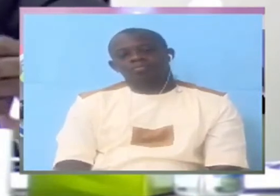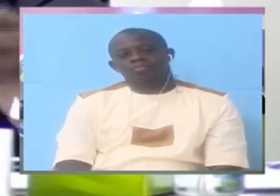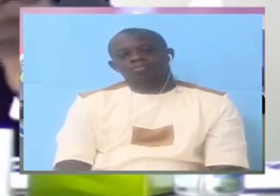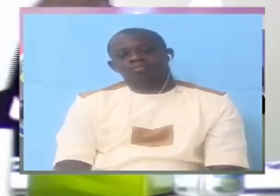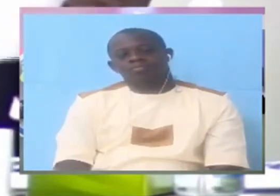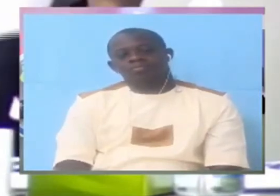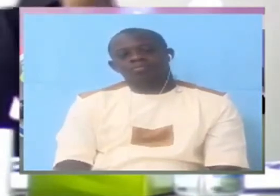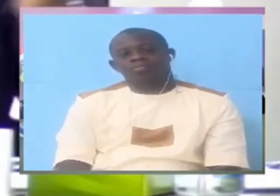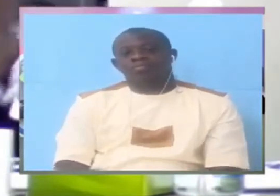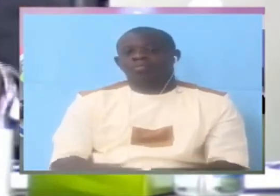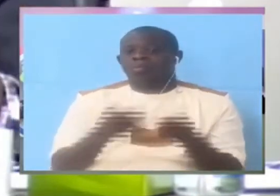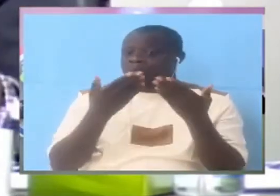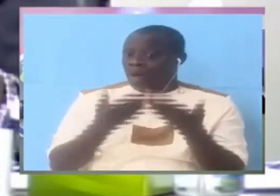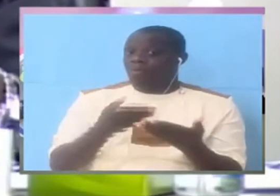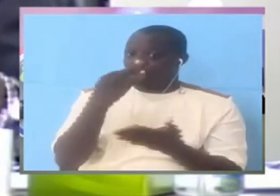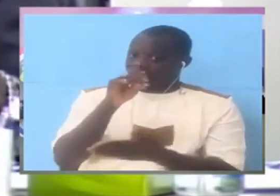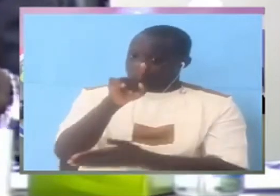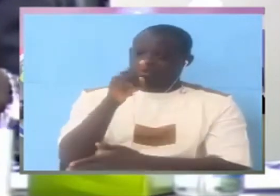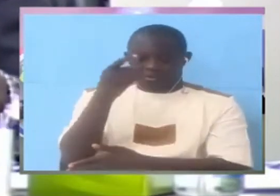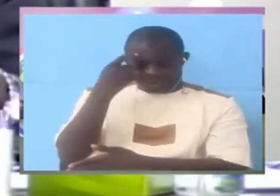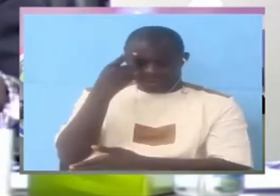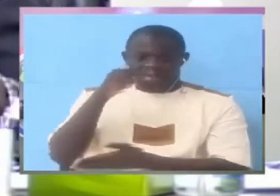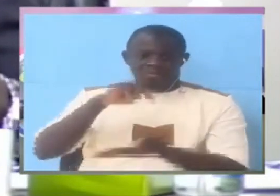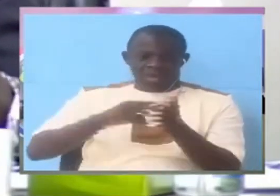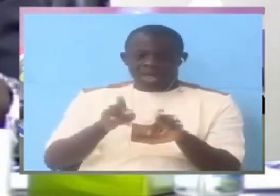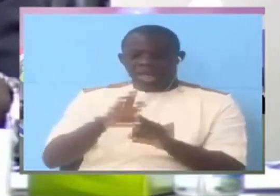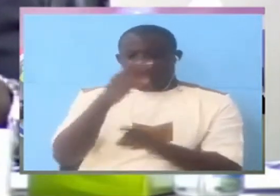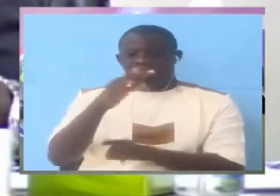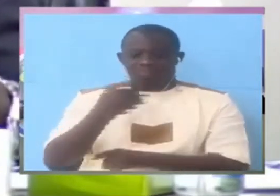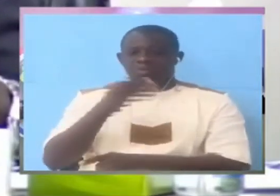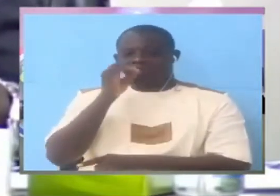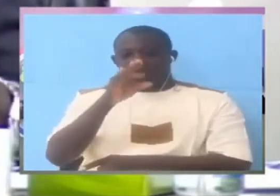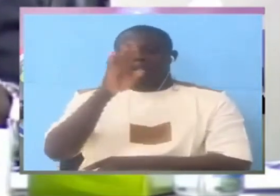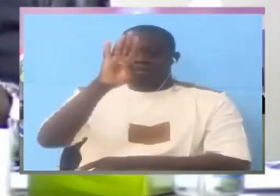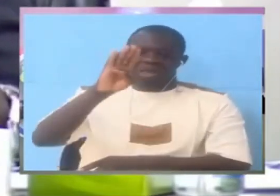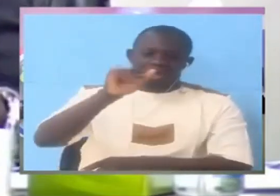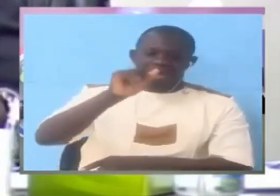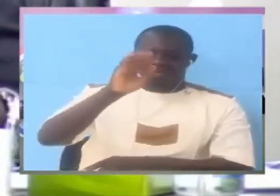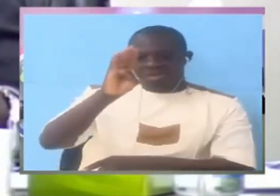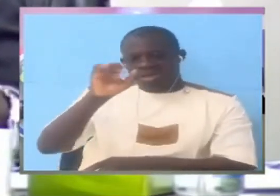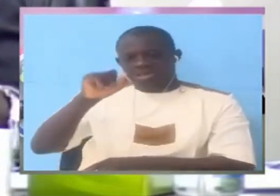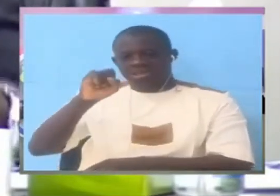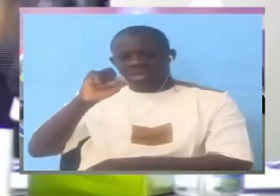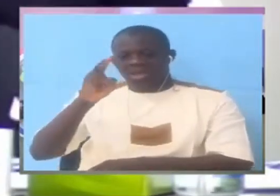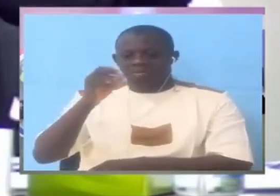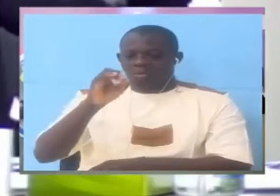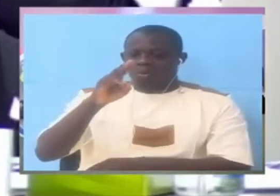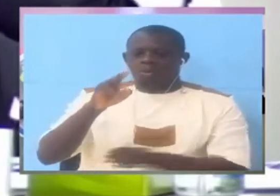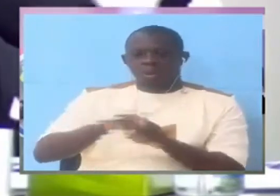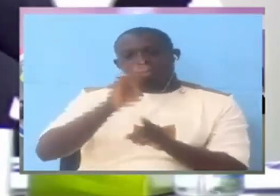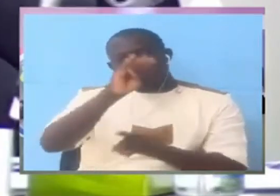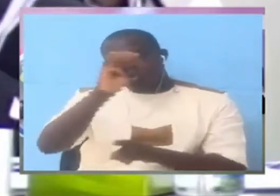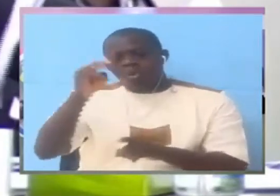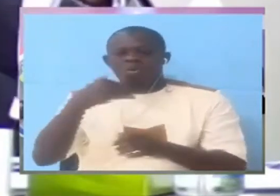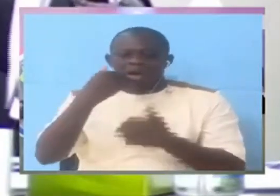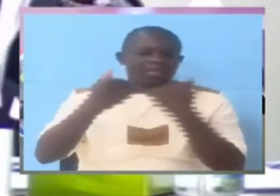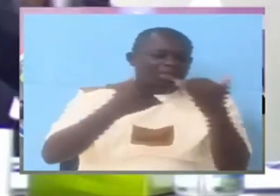So, if you think that by people saying Baba Saho, Baba Saho is because you are popular, this suggests it's